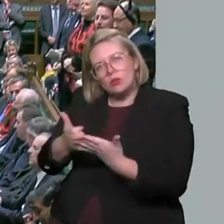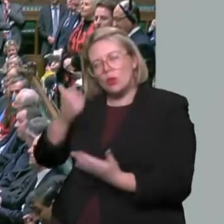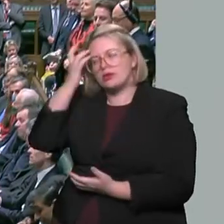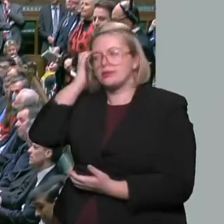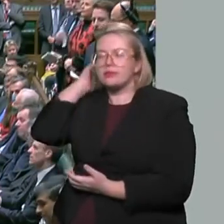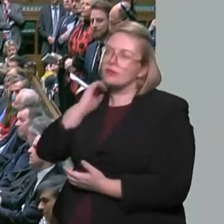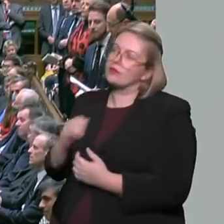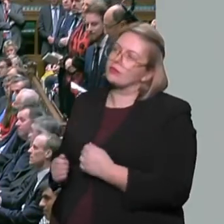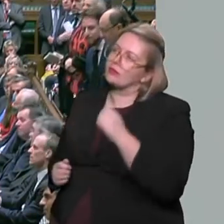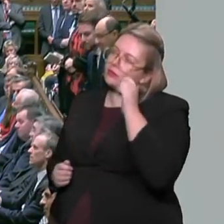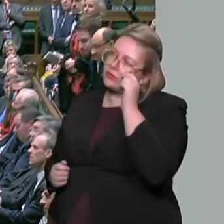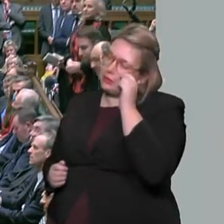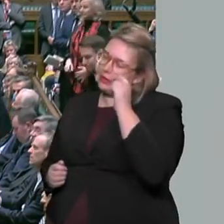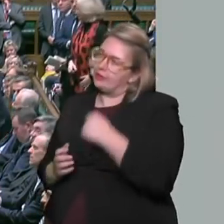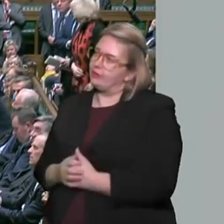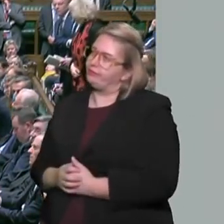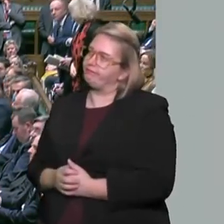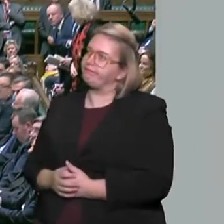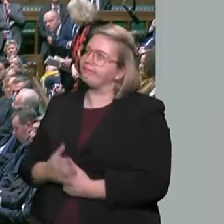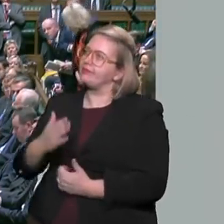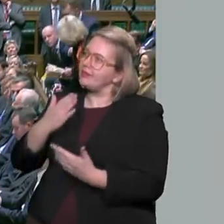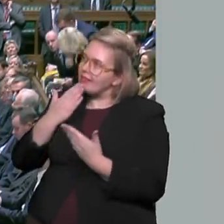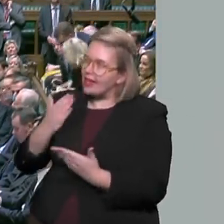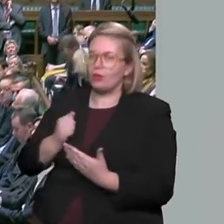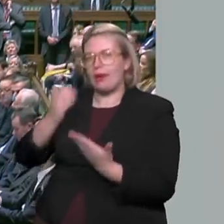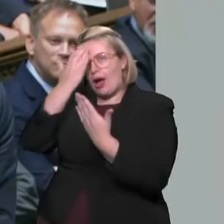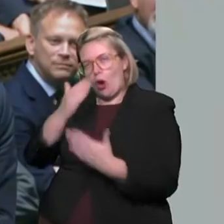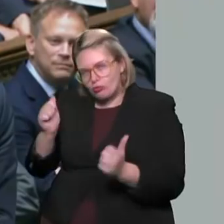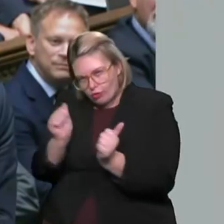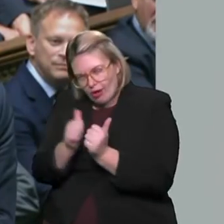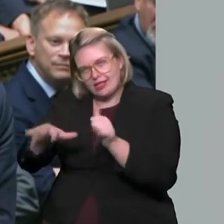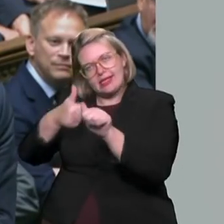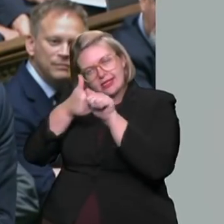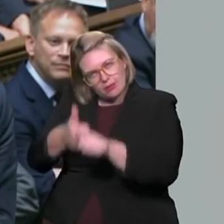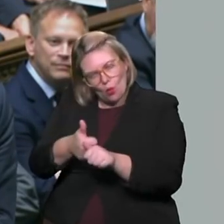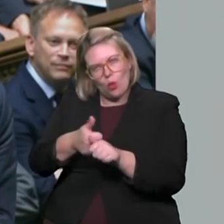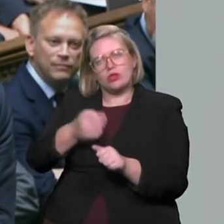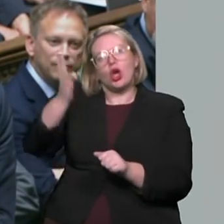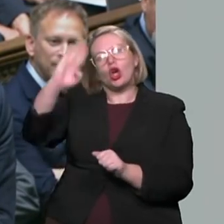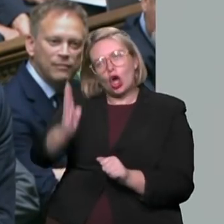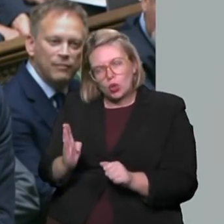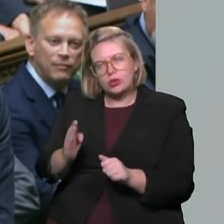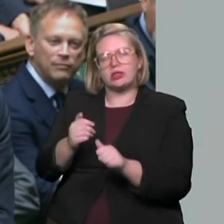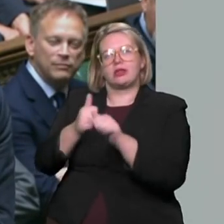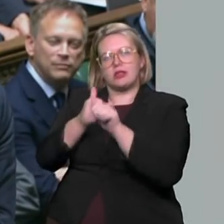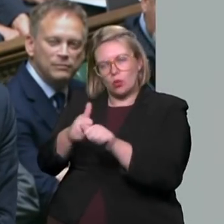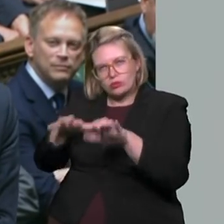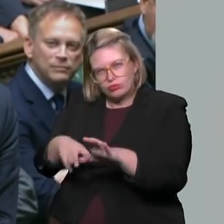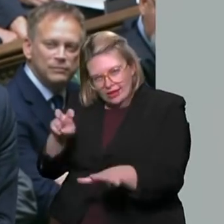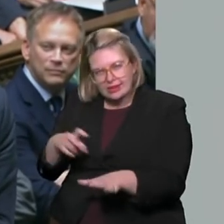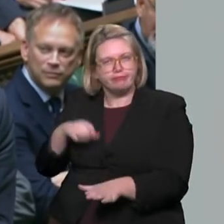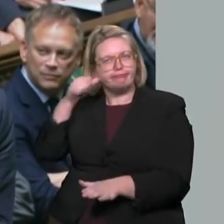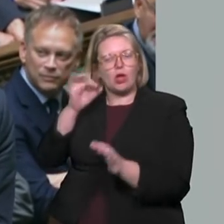thank my hon. Friend for what he is doing for fishing, for the coastal communities and for Brixham in particular. I understand the fish market in